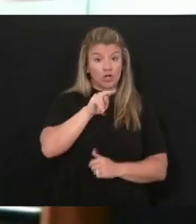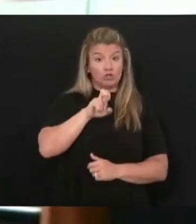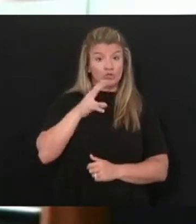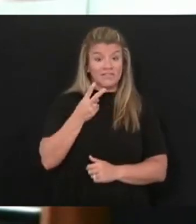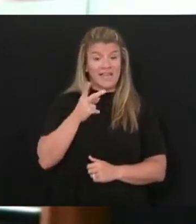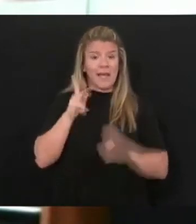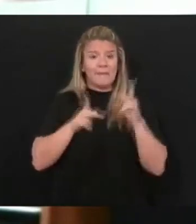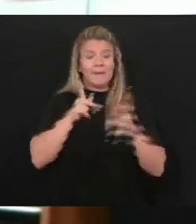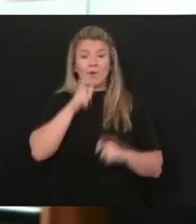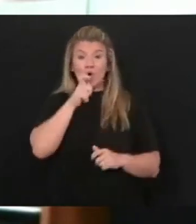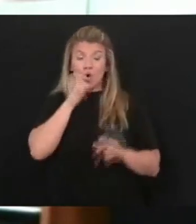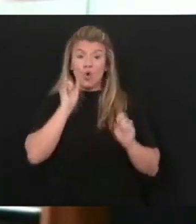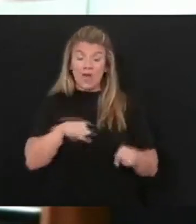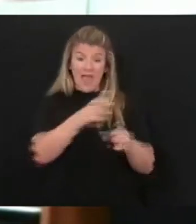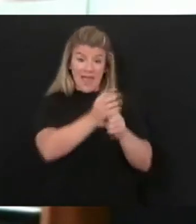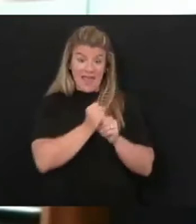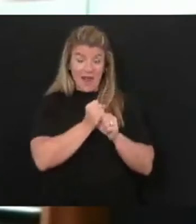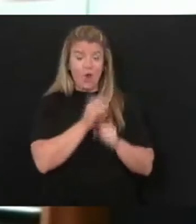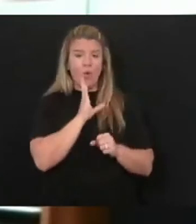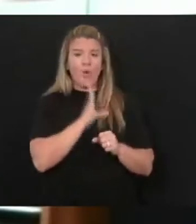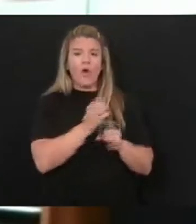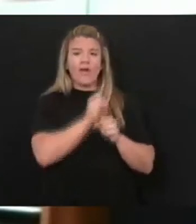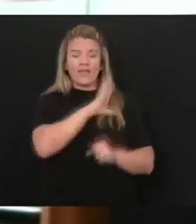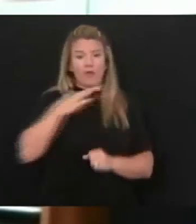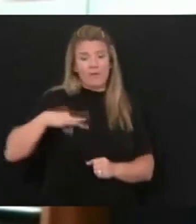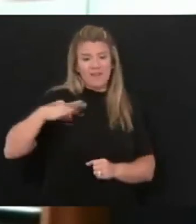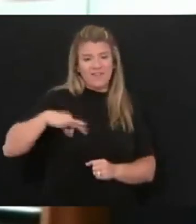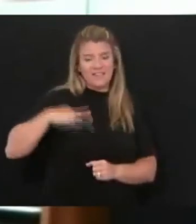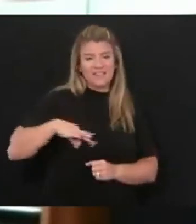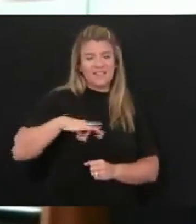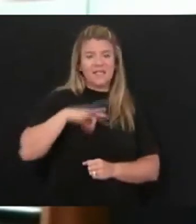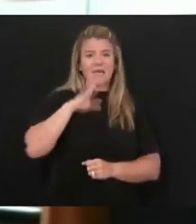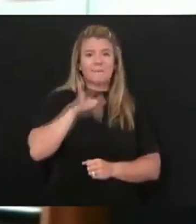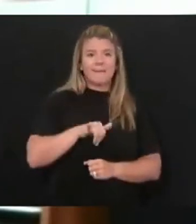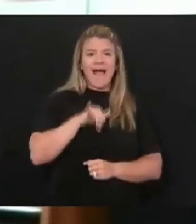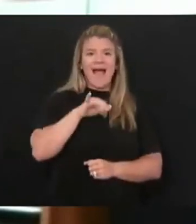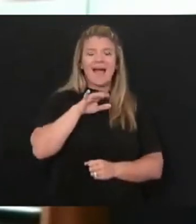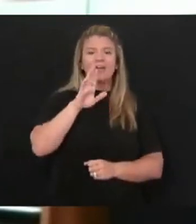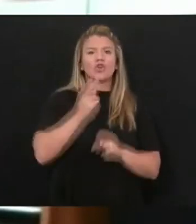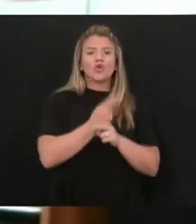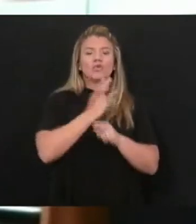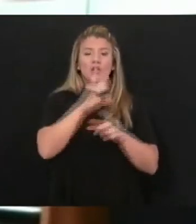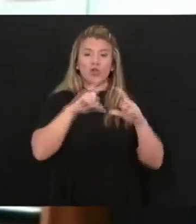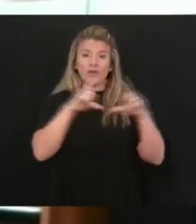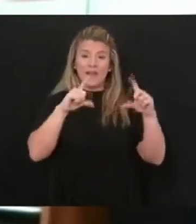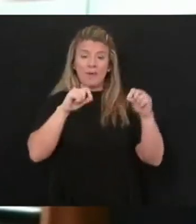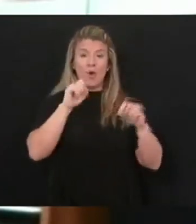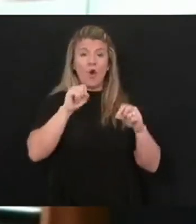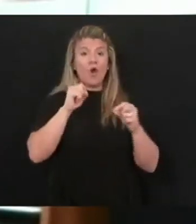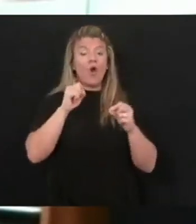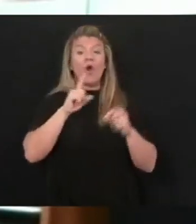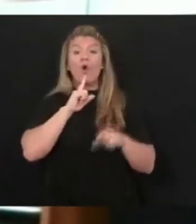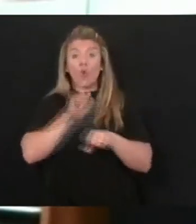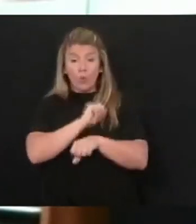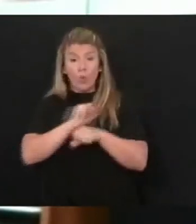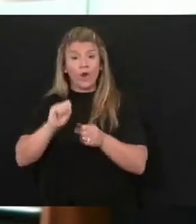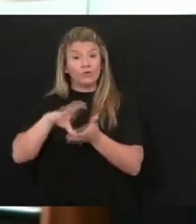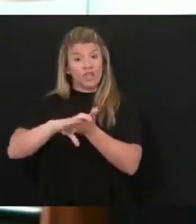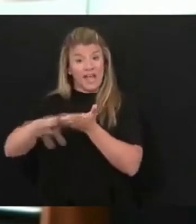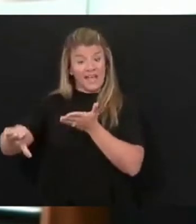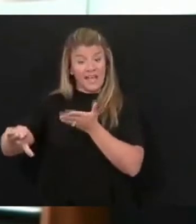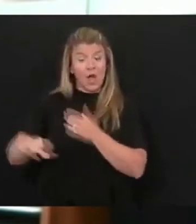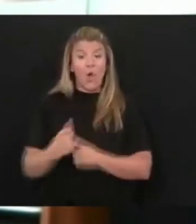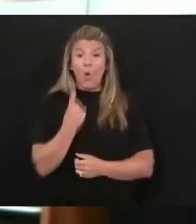claimants will receive their benefits either by the key bank debit card or by a check. One of the scams that's